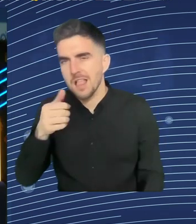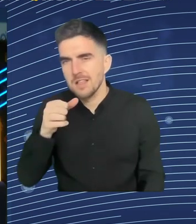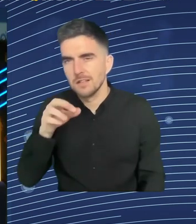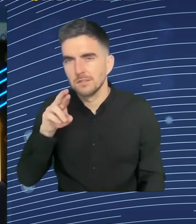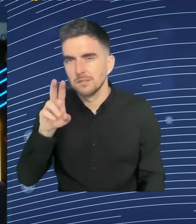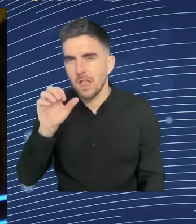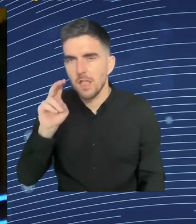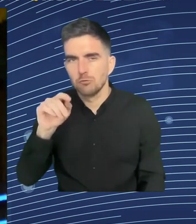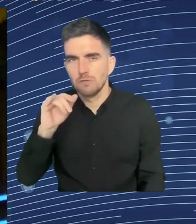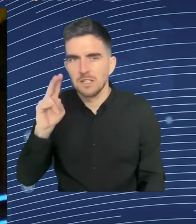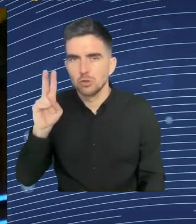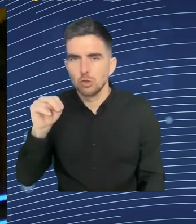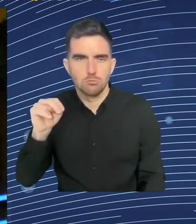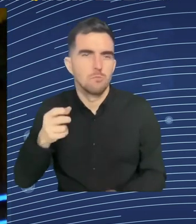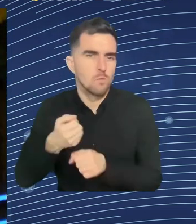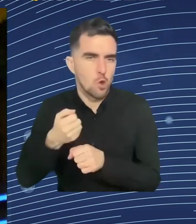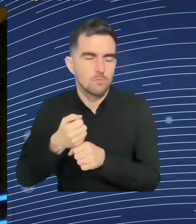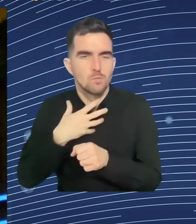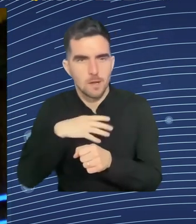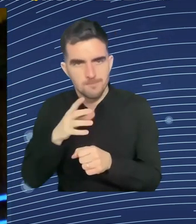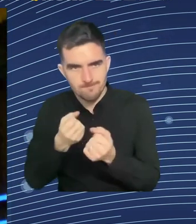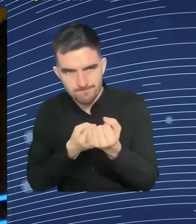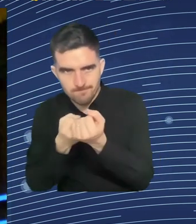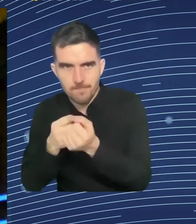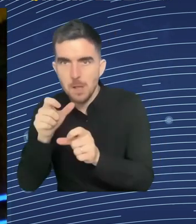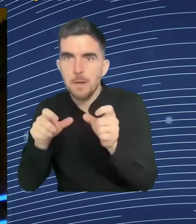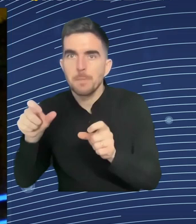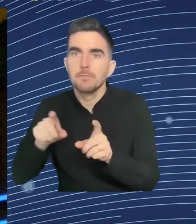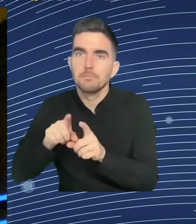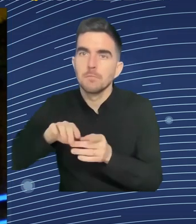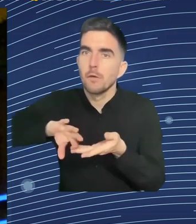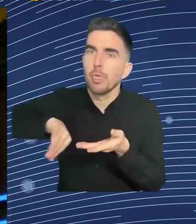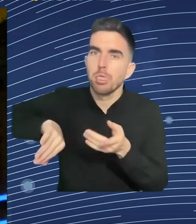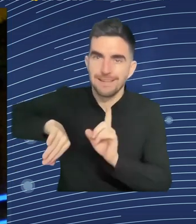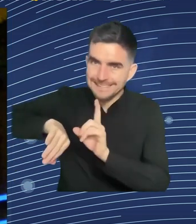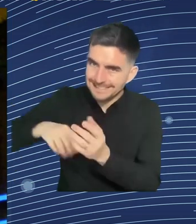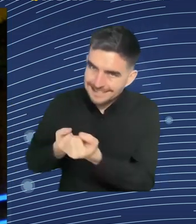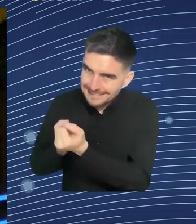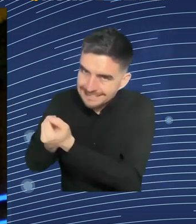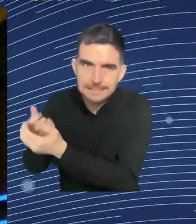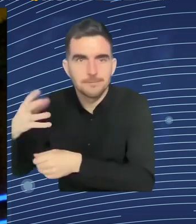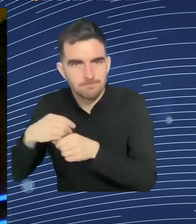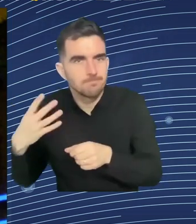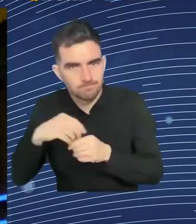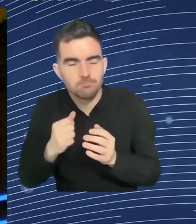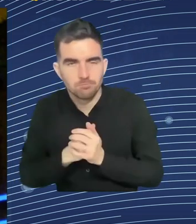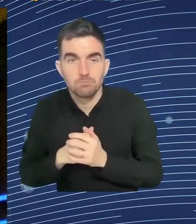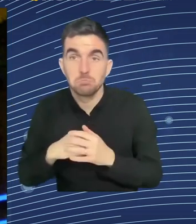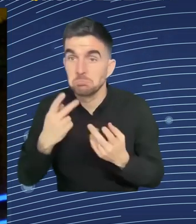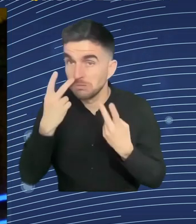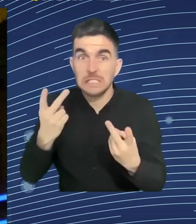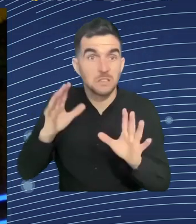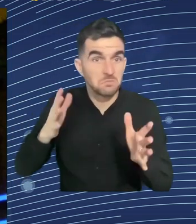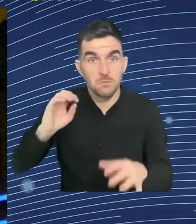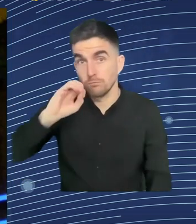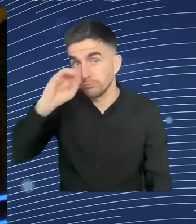coming to us, 60% have only high school education or less, and 45% have dependents, children. So to